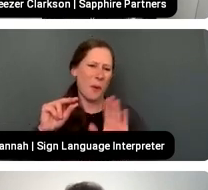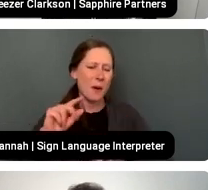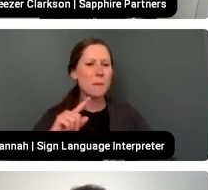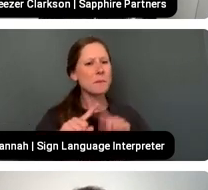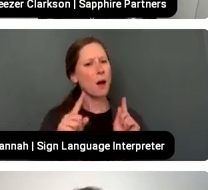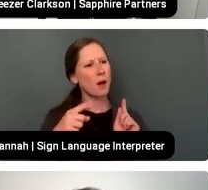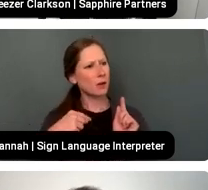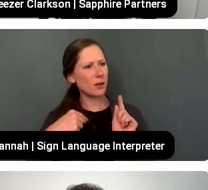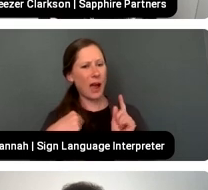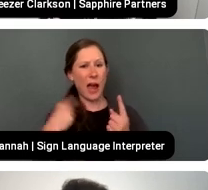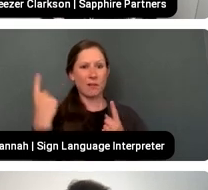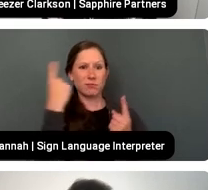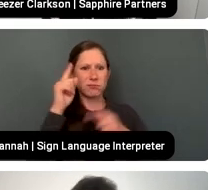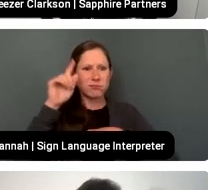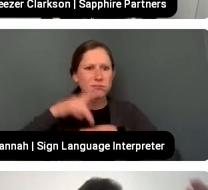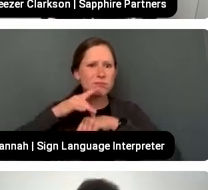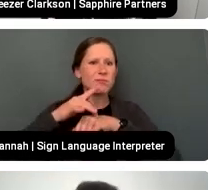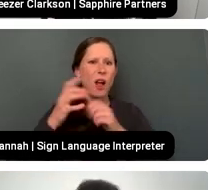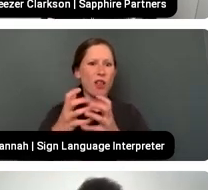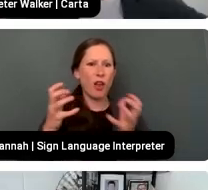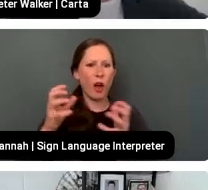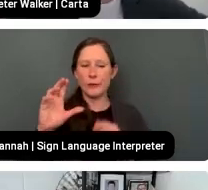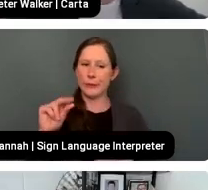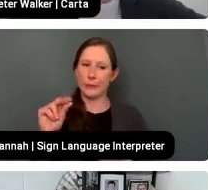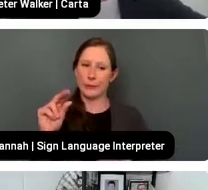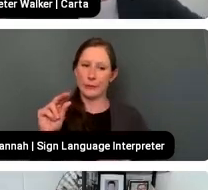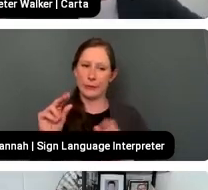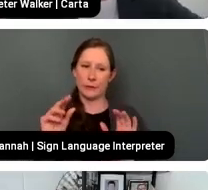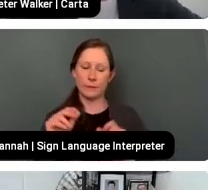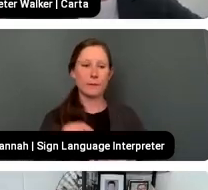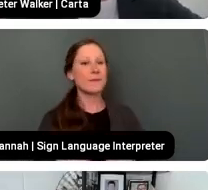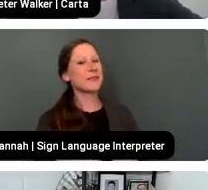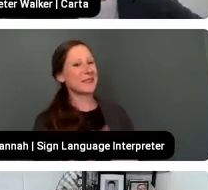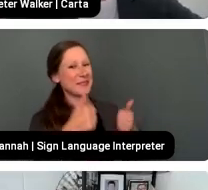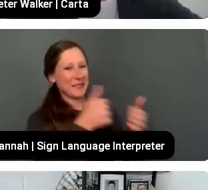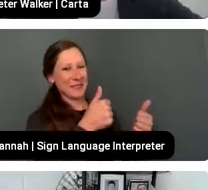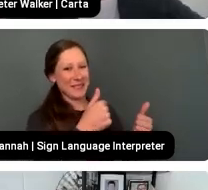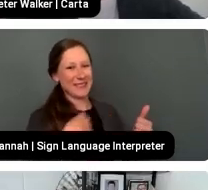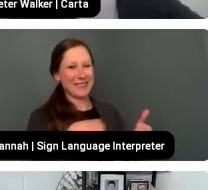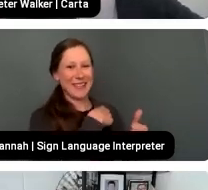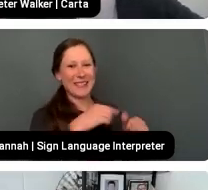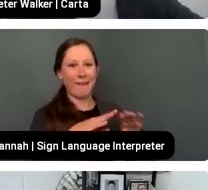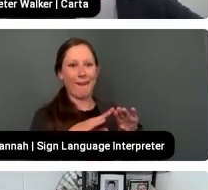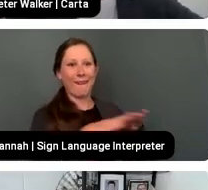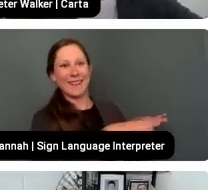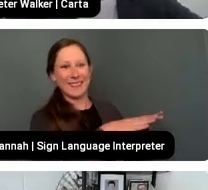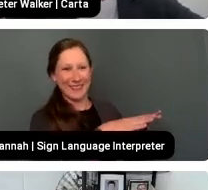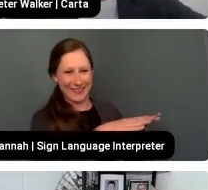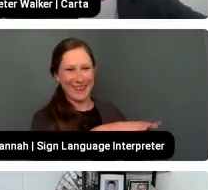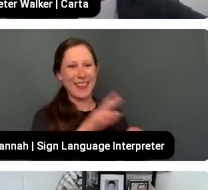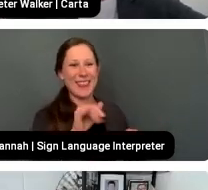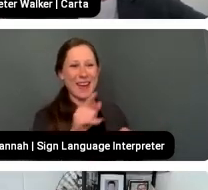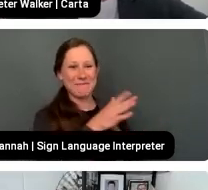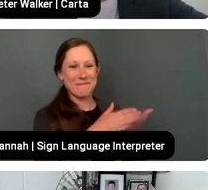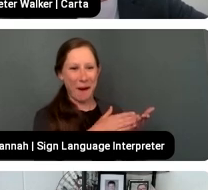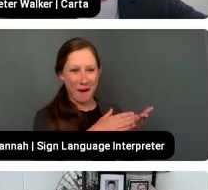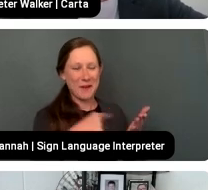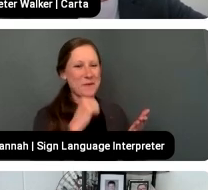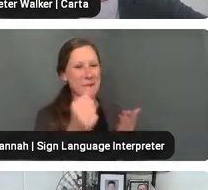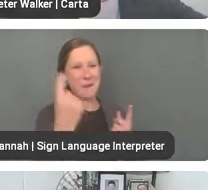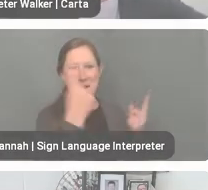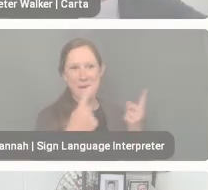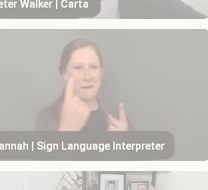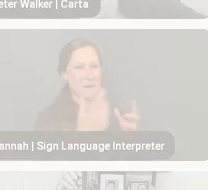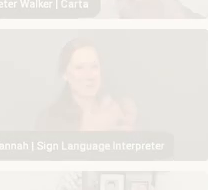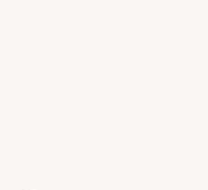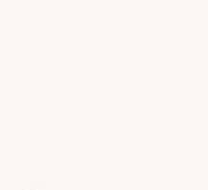to be honest. Great. Good. So then we won't spend any time thinking about it either. That sounds, that sounds fair to the, to the managers